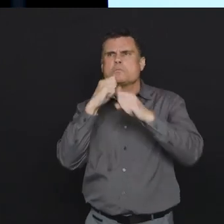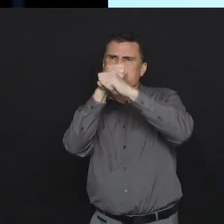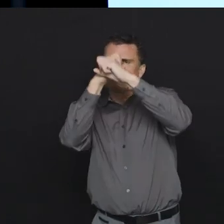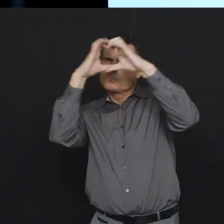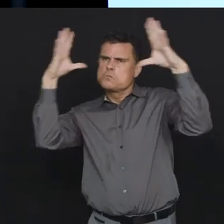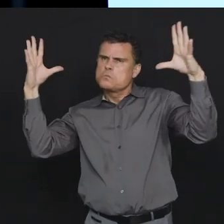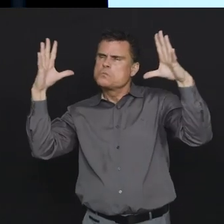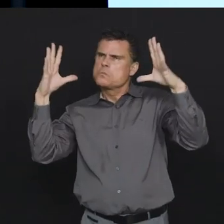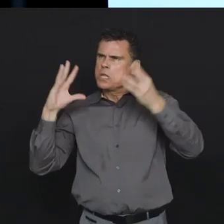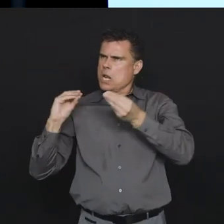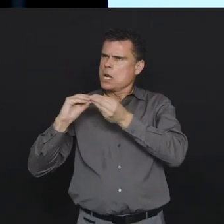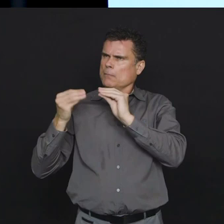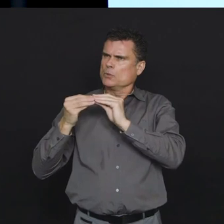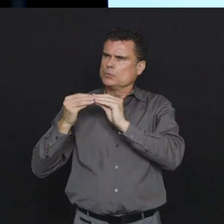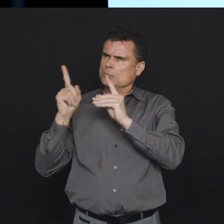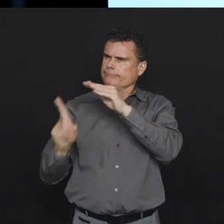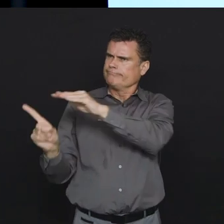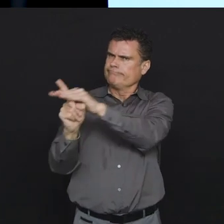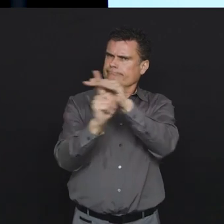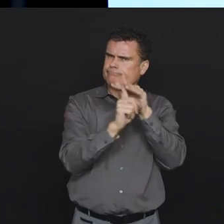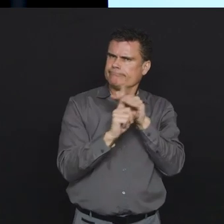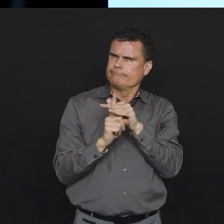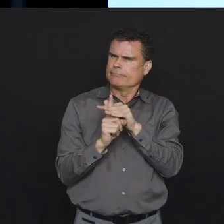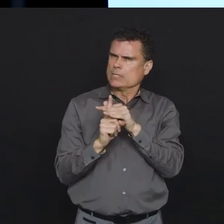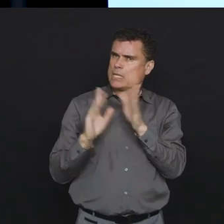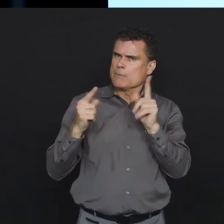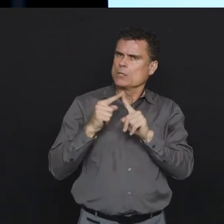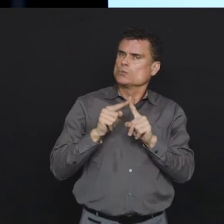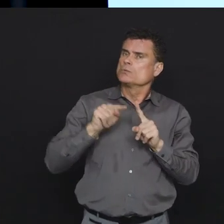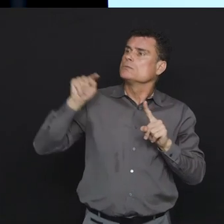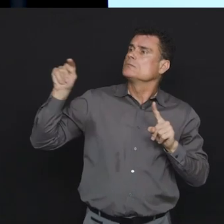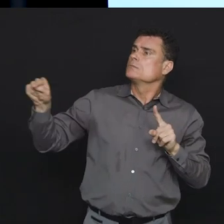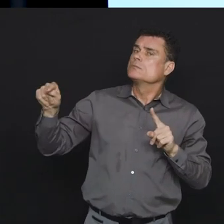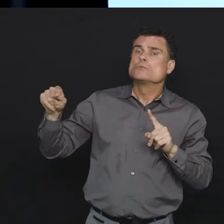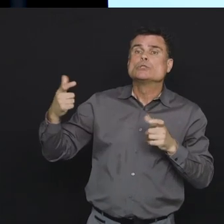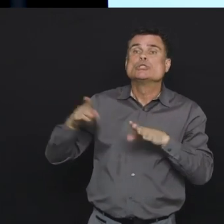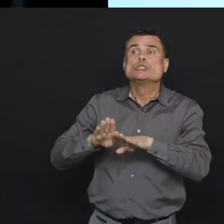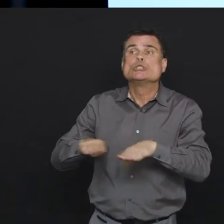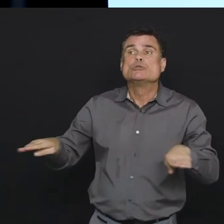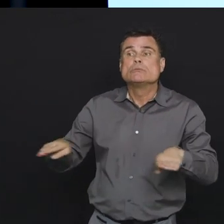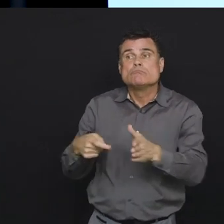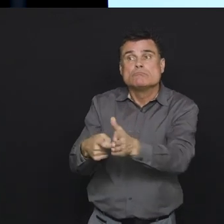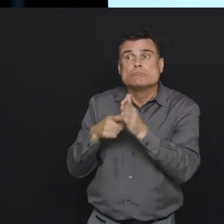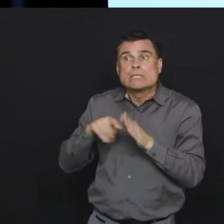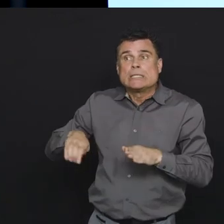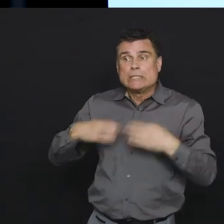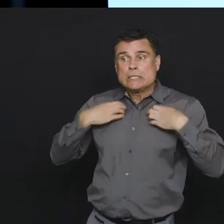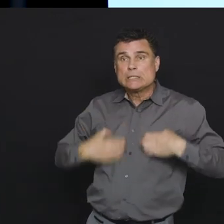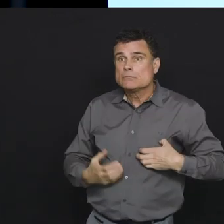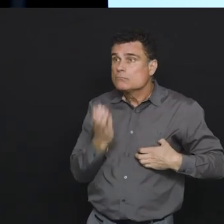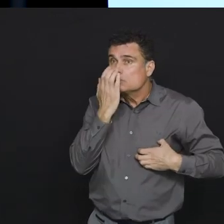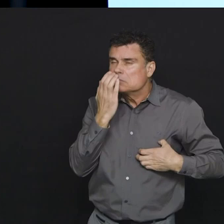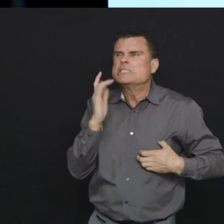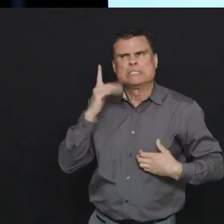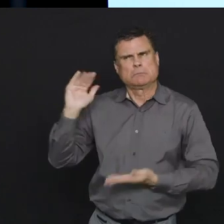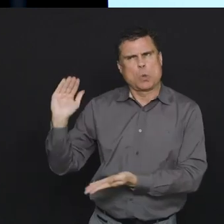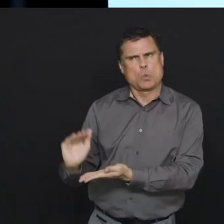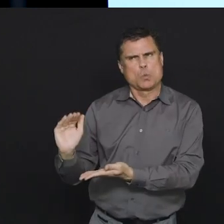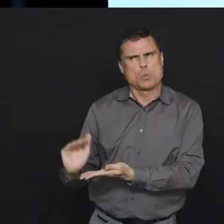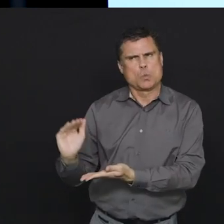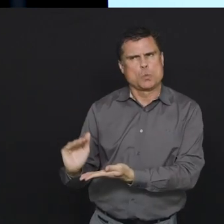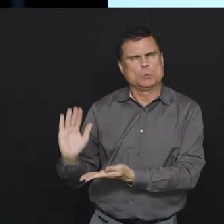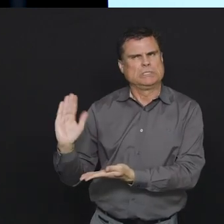a smaller number, a relatively small number based on all other jurisdictions of children requiring